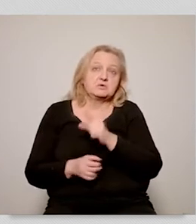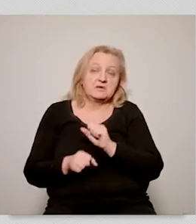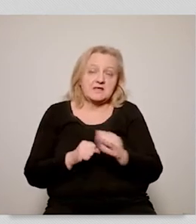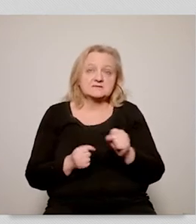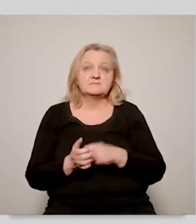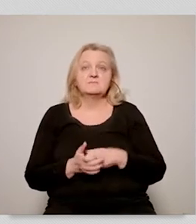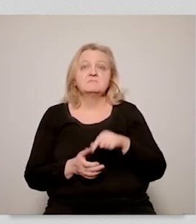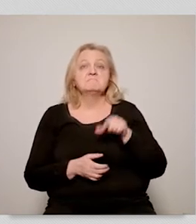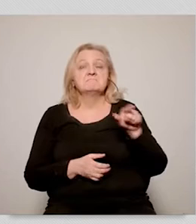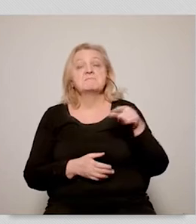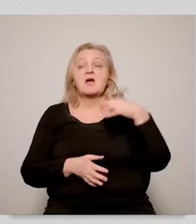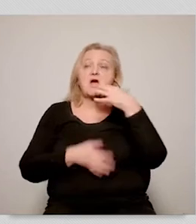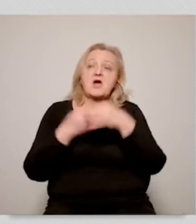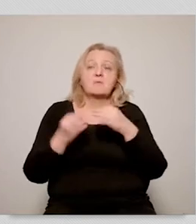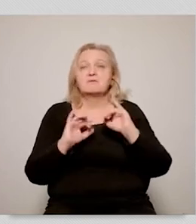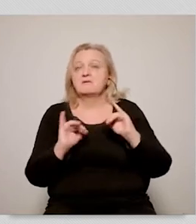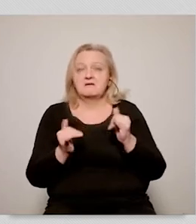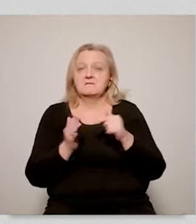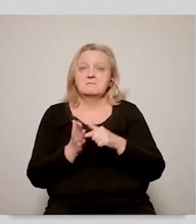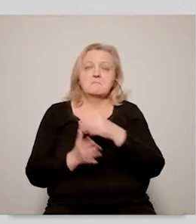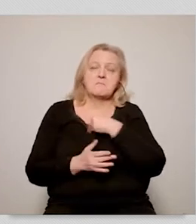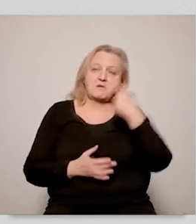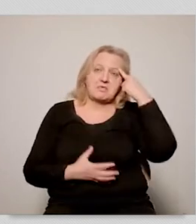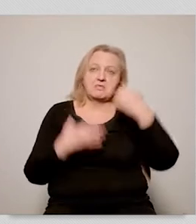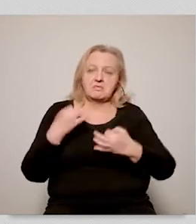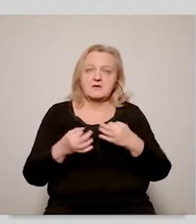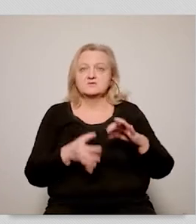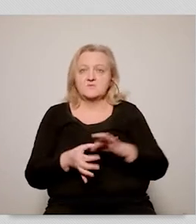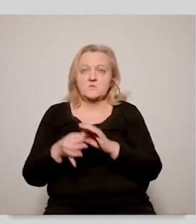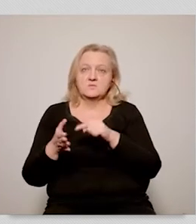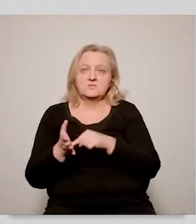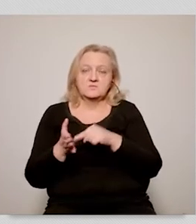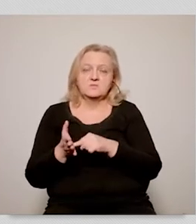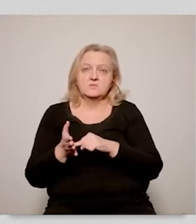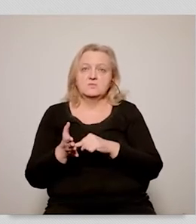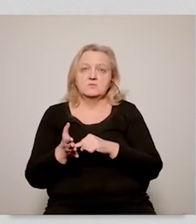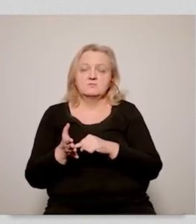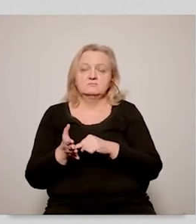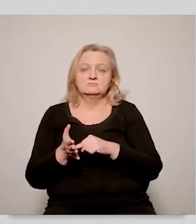of the European Green Deal? If there are any, and how would you